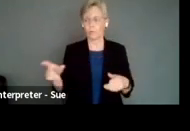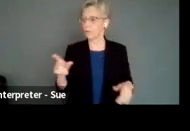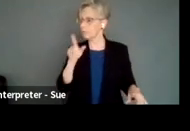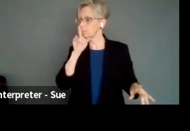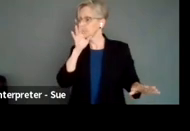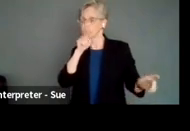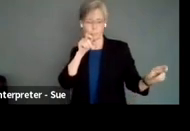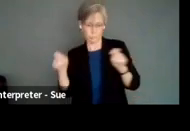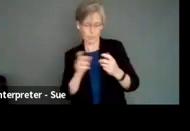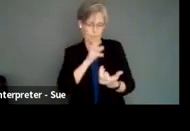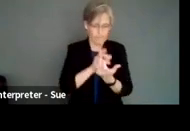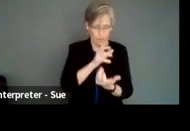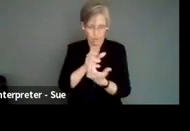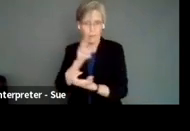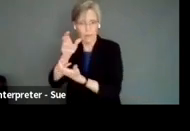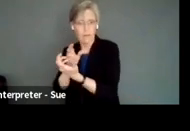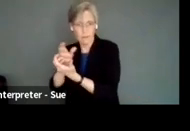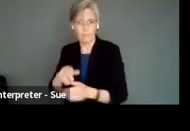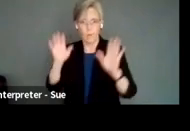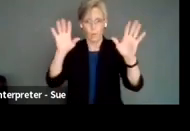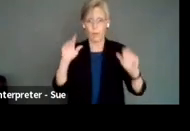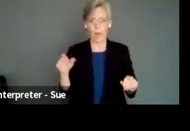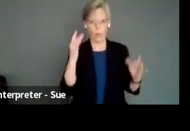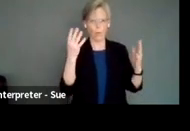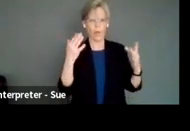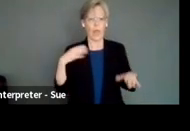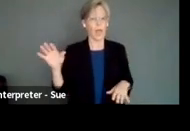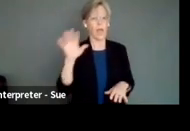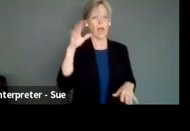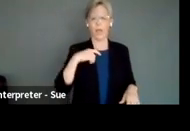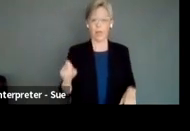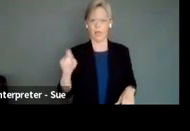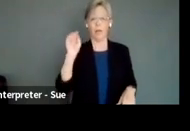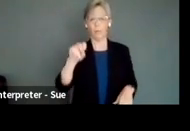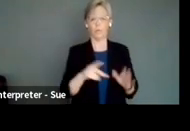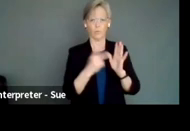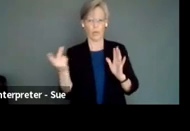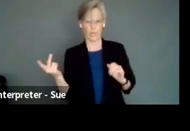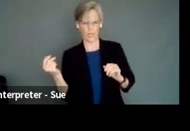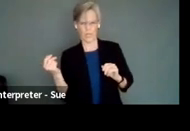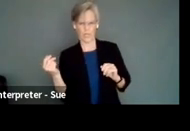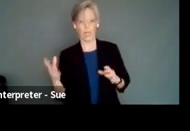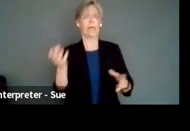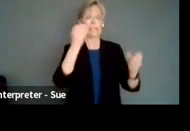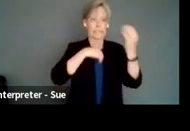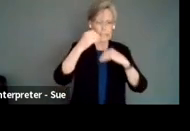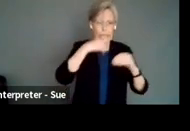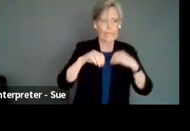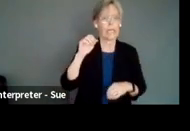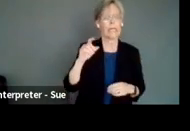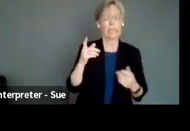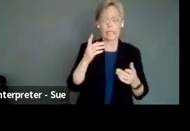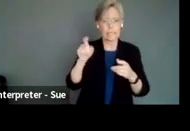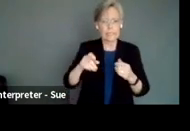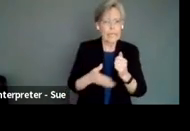speaking and meet the person where they're at. So, oh, here's, sorry, I actually put this one in twice. Dining aids. So when you're having your lunch with your